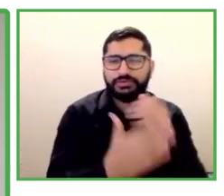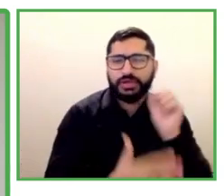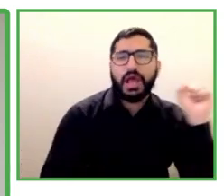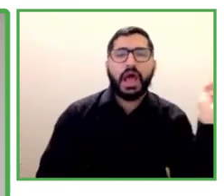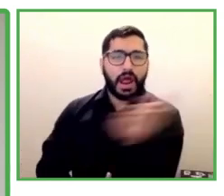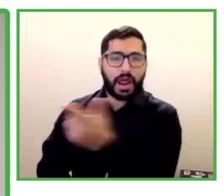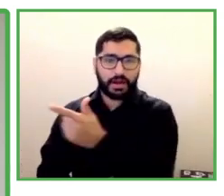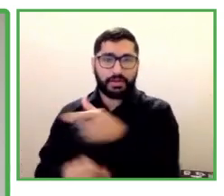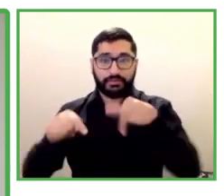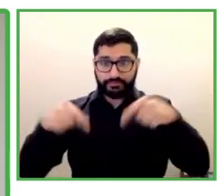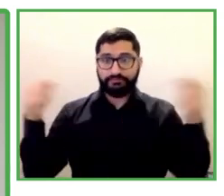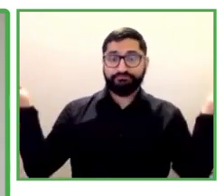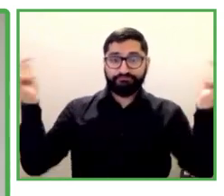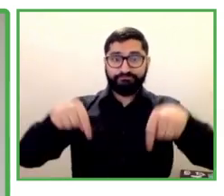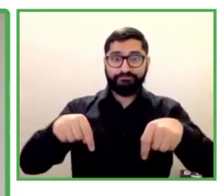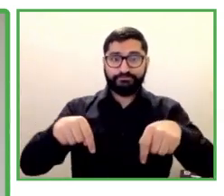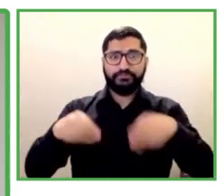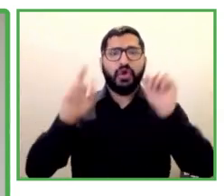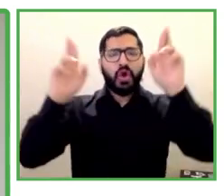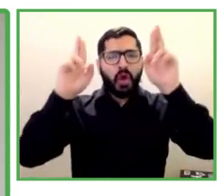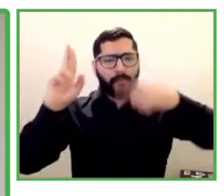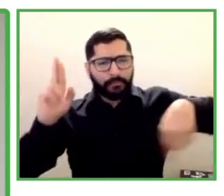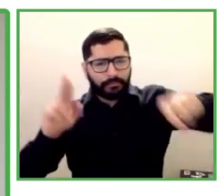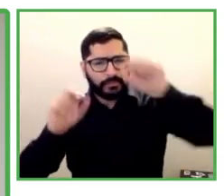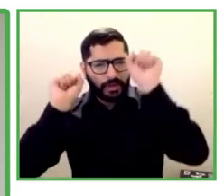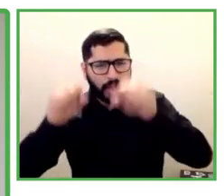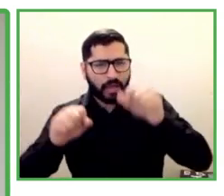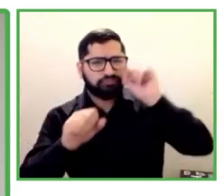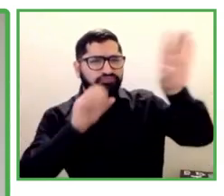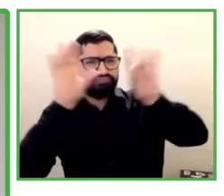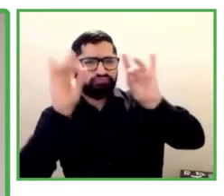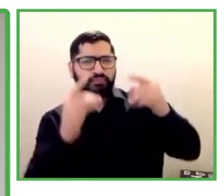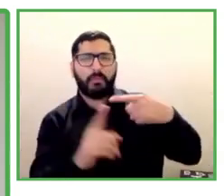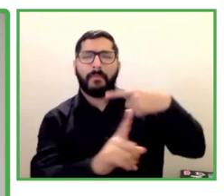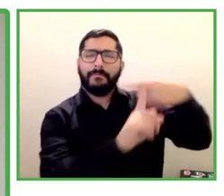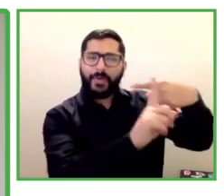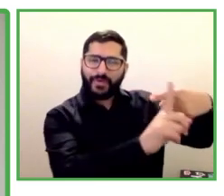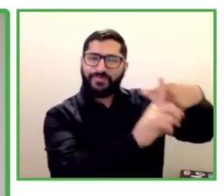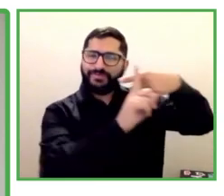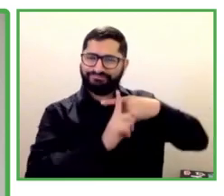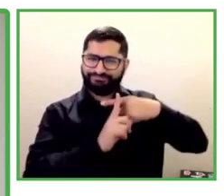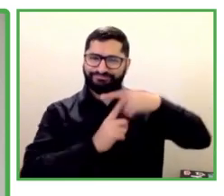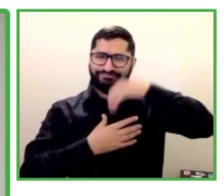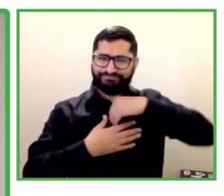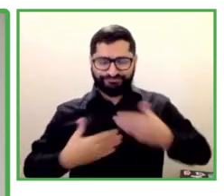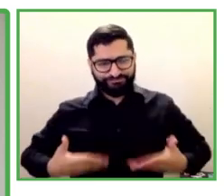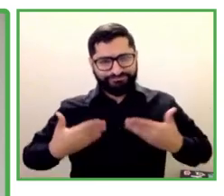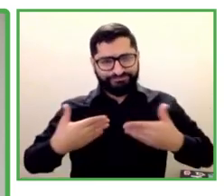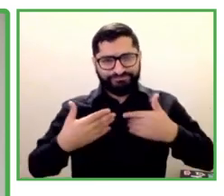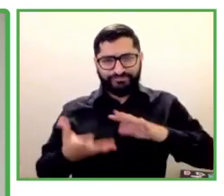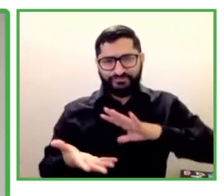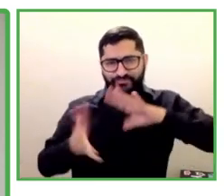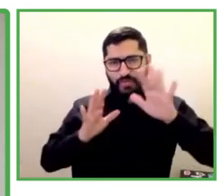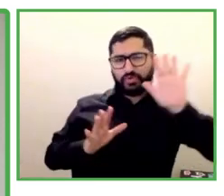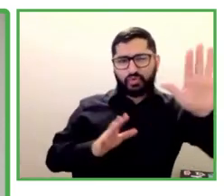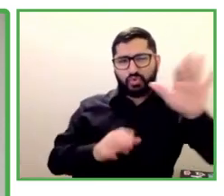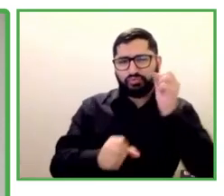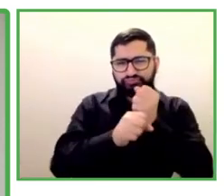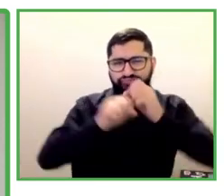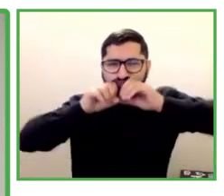ways to support the replication of these proven solutions and ways for you to benefit from these solutions.